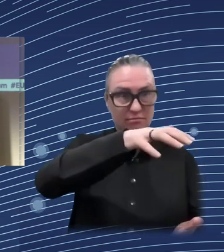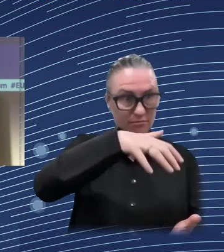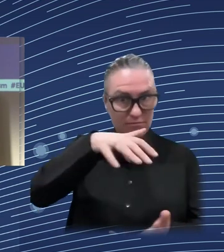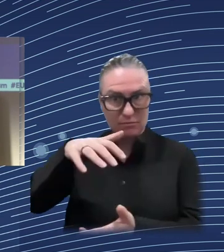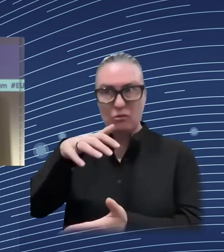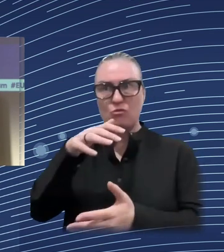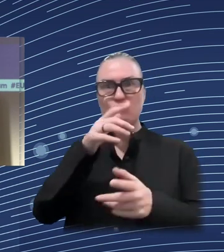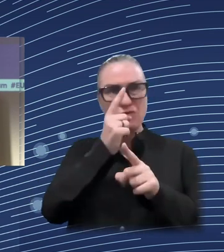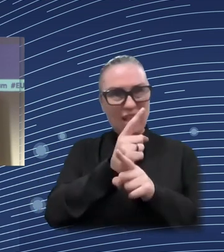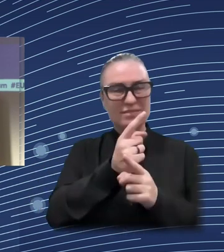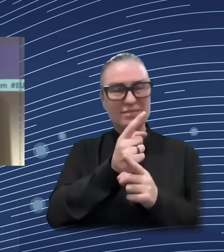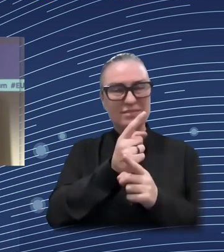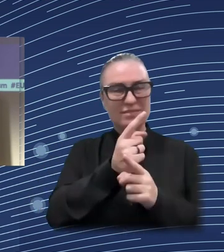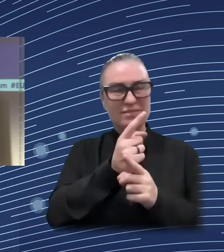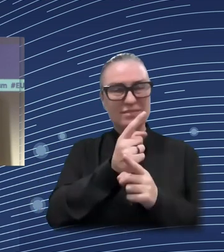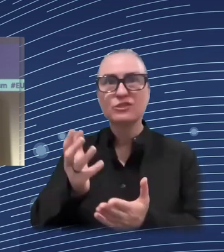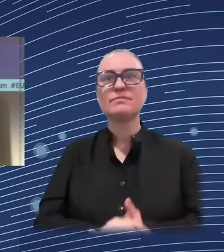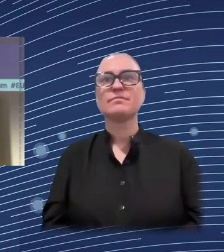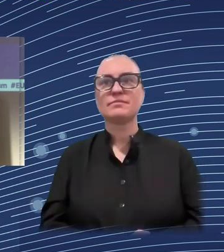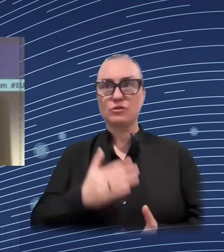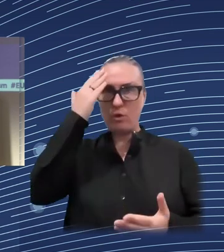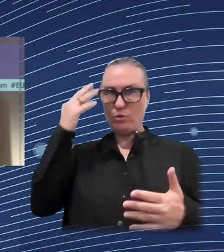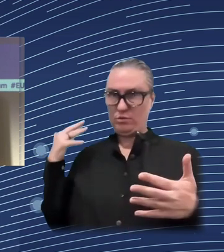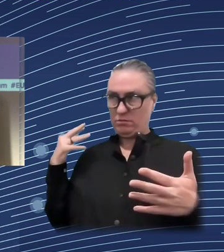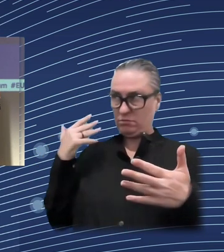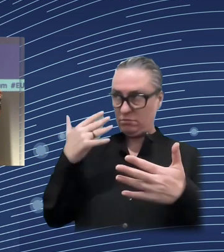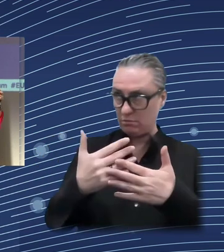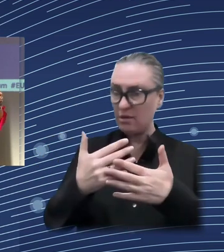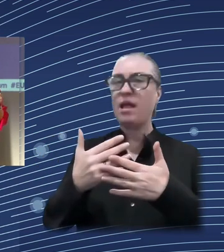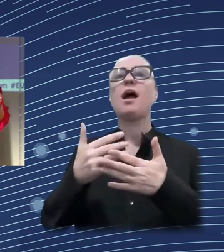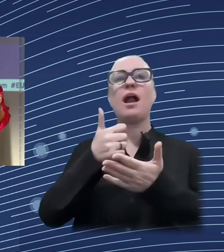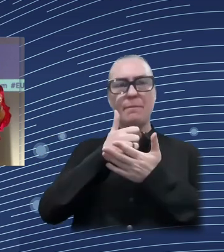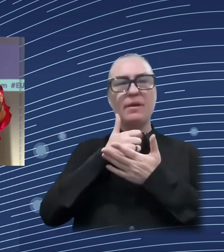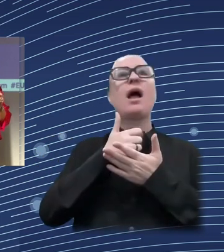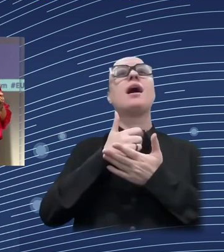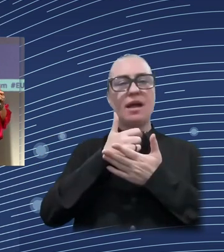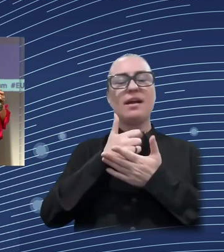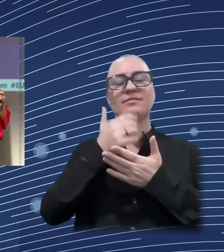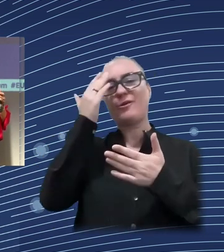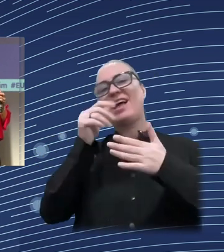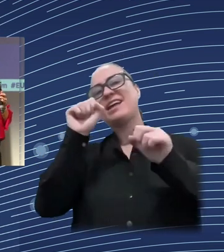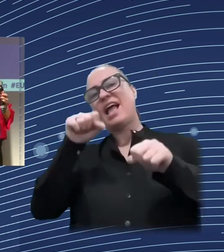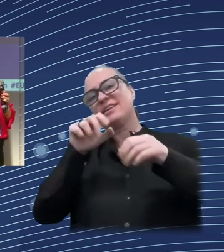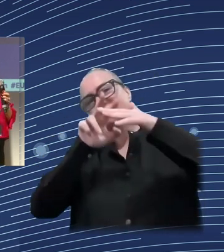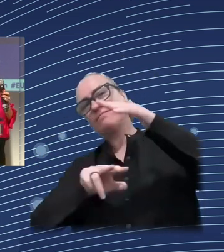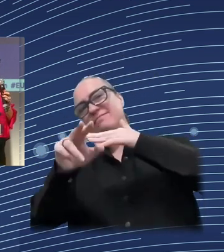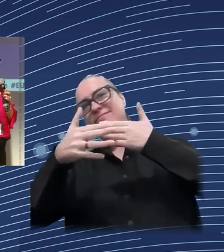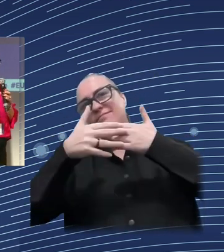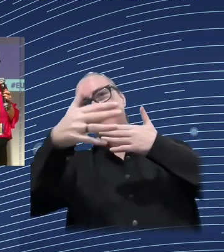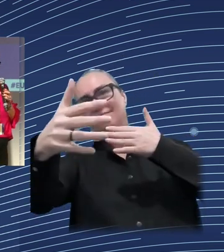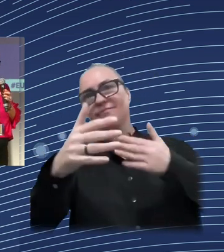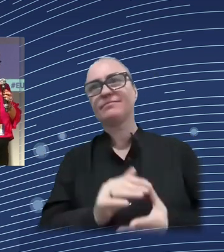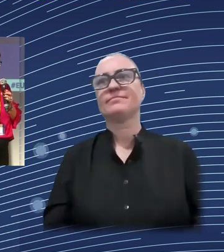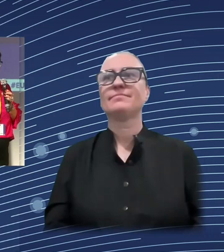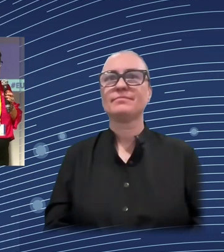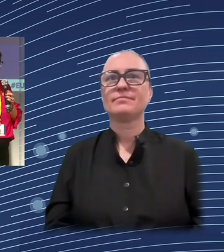understood properly. And then, last but not least, I think it's important to recognize the key